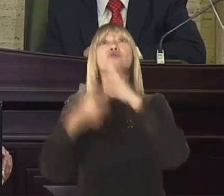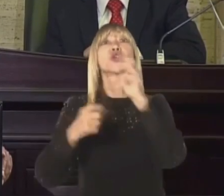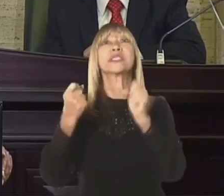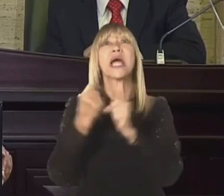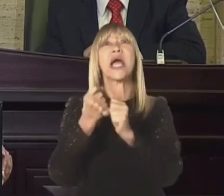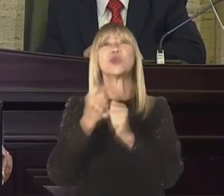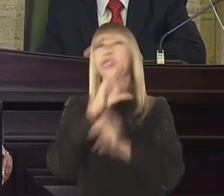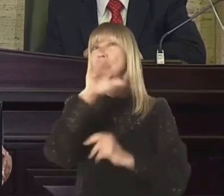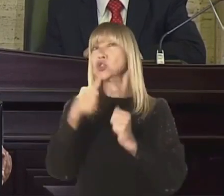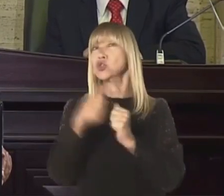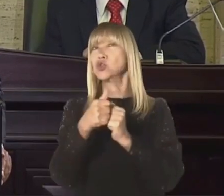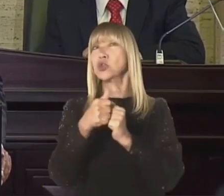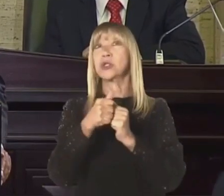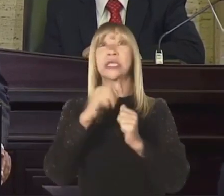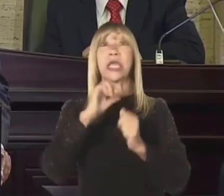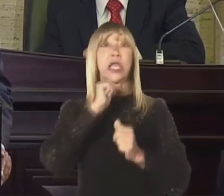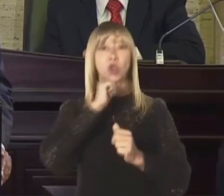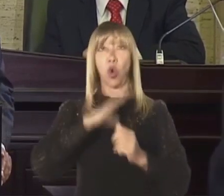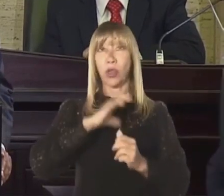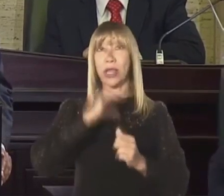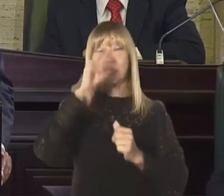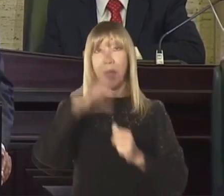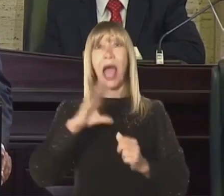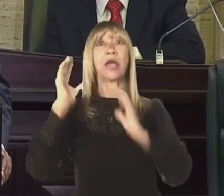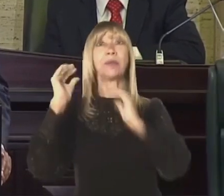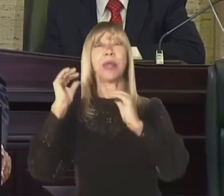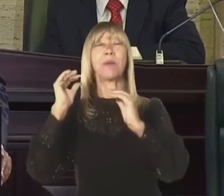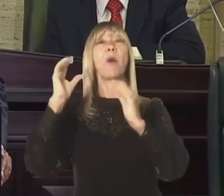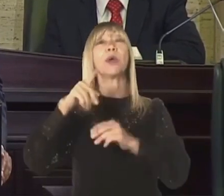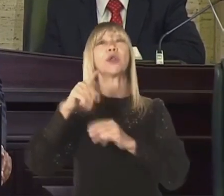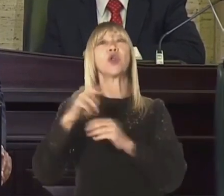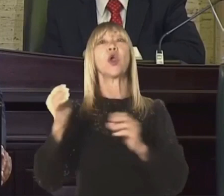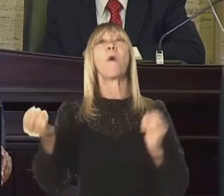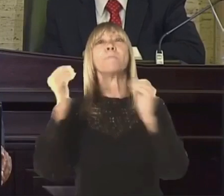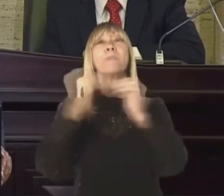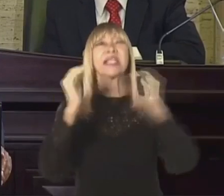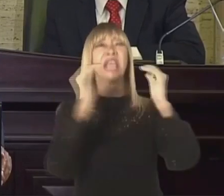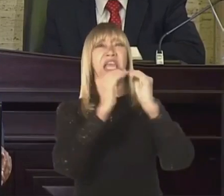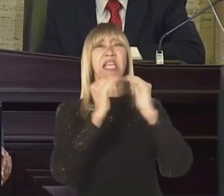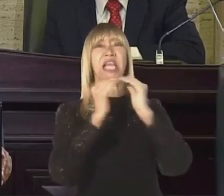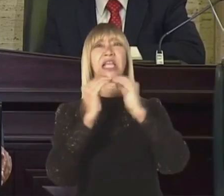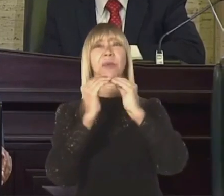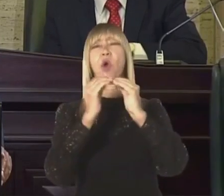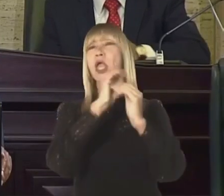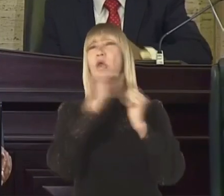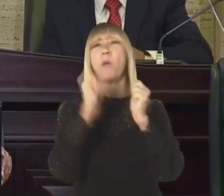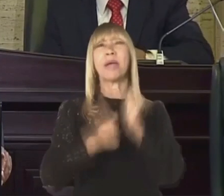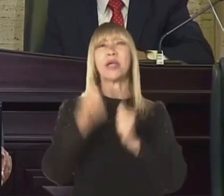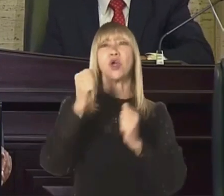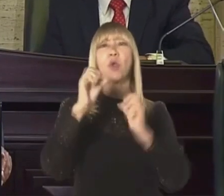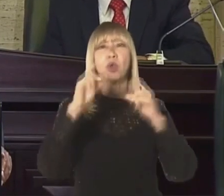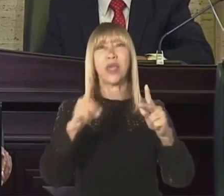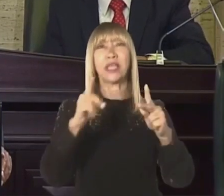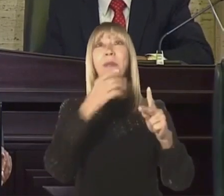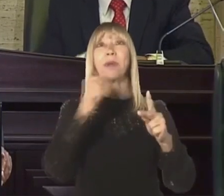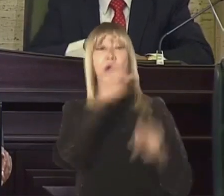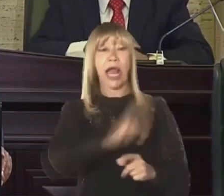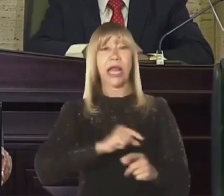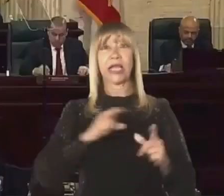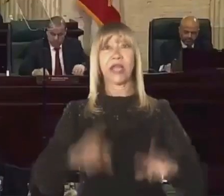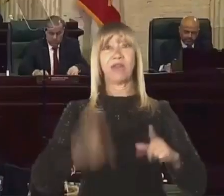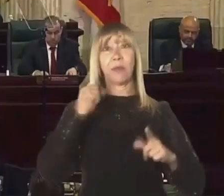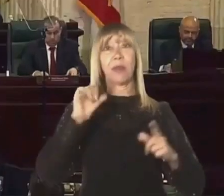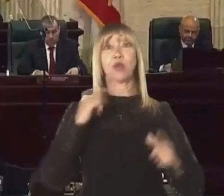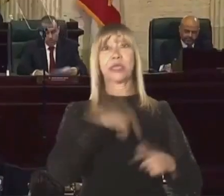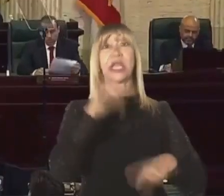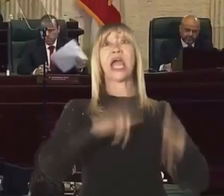in the new progressive party, Jennifer González. Pierluci began his message that lasted for an hour and 30 minutes, warning that